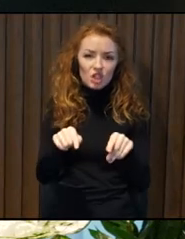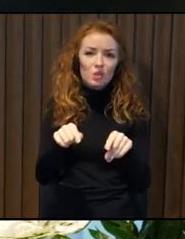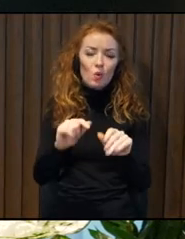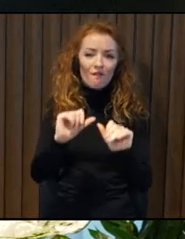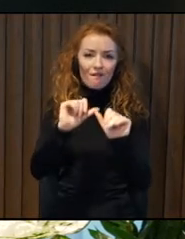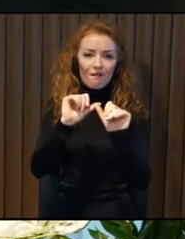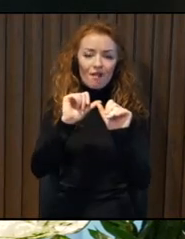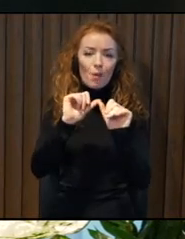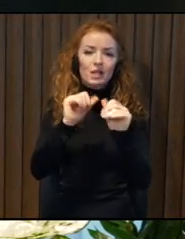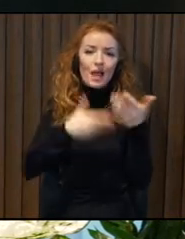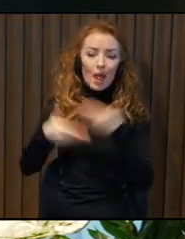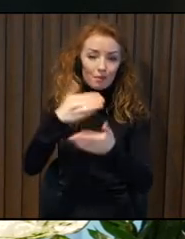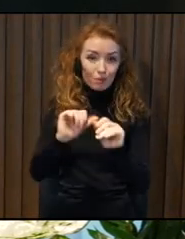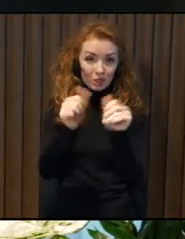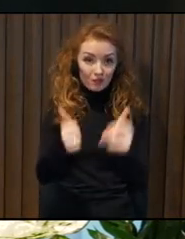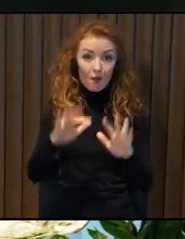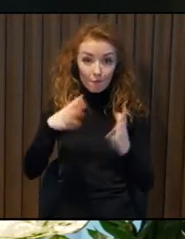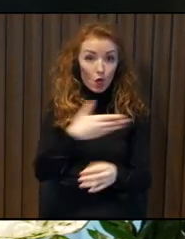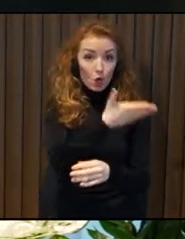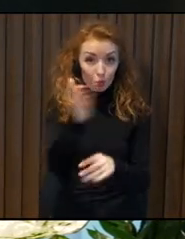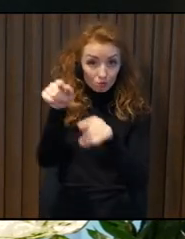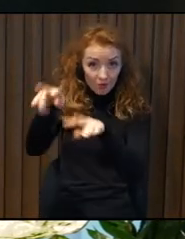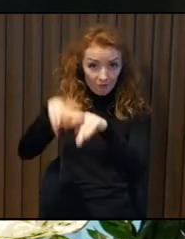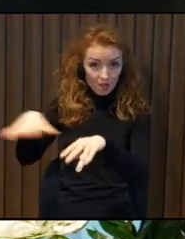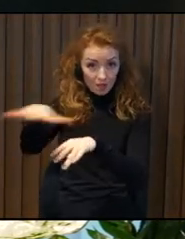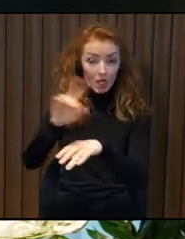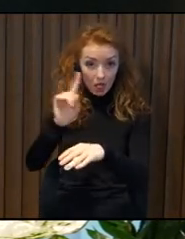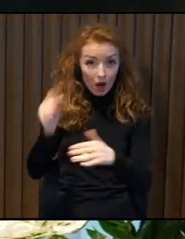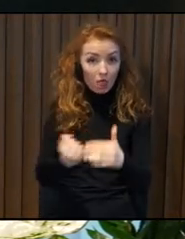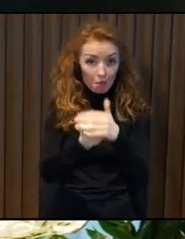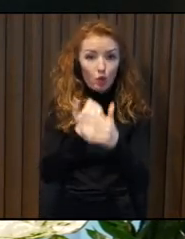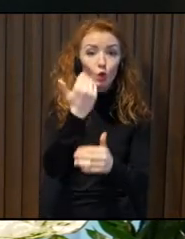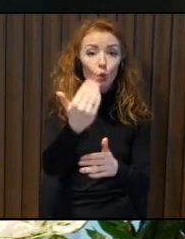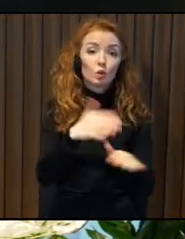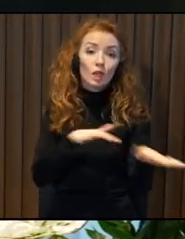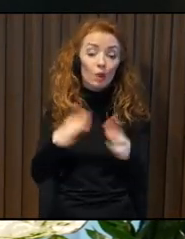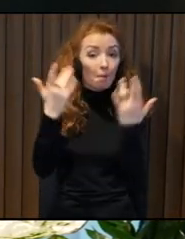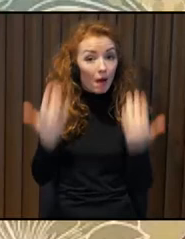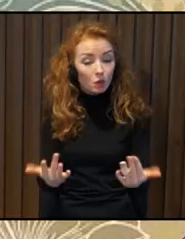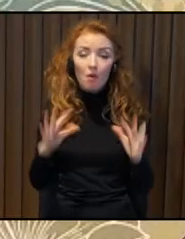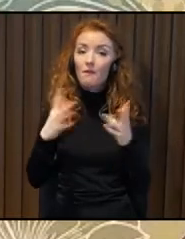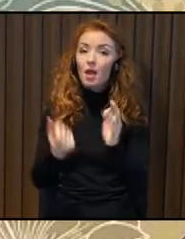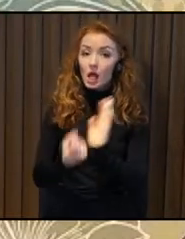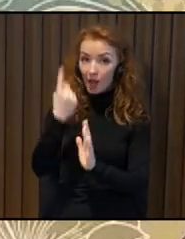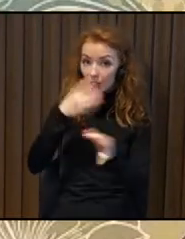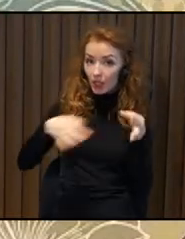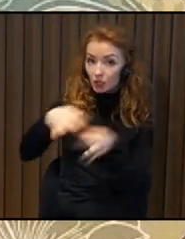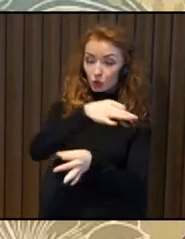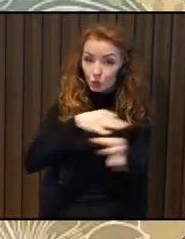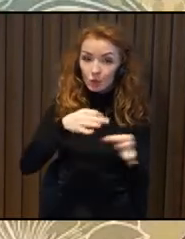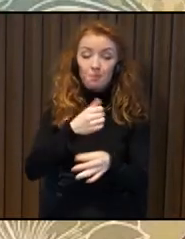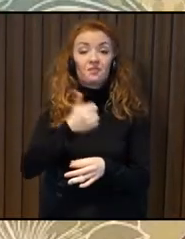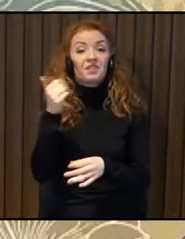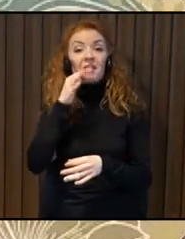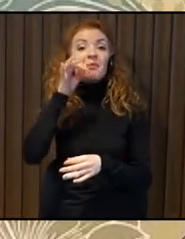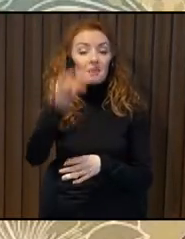provokes a big discussions inside society, which is actually maybe a good thing to have. Yeah, if